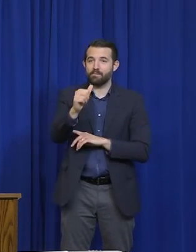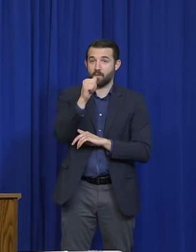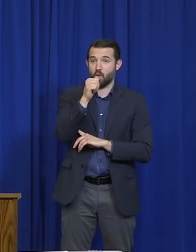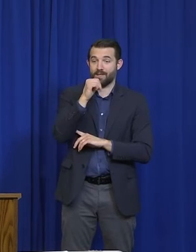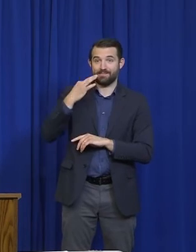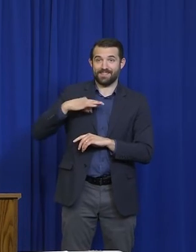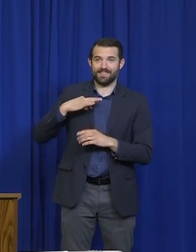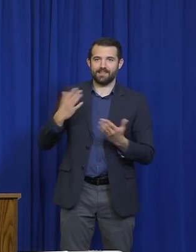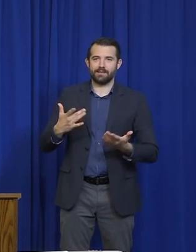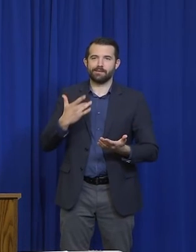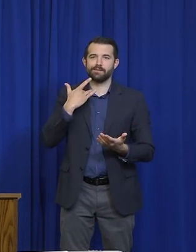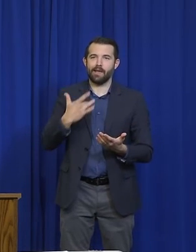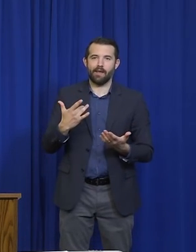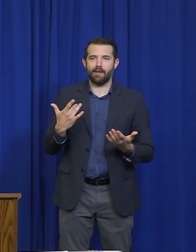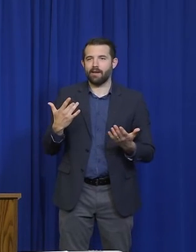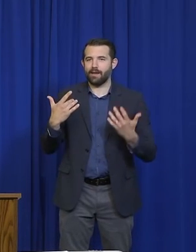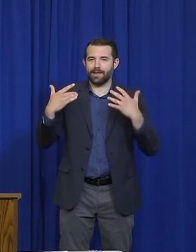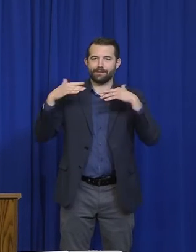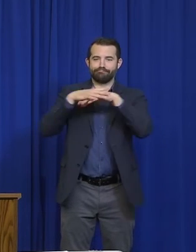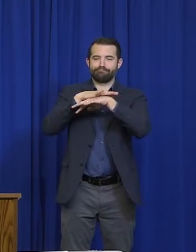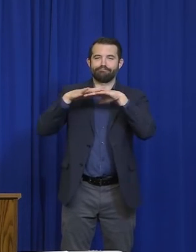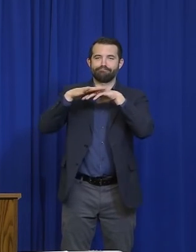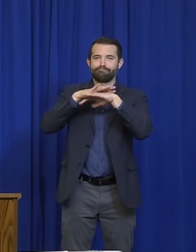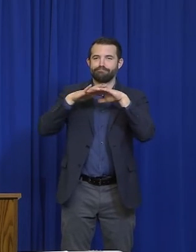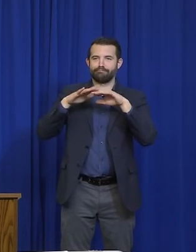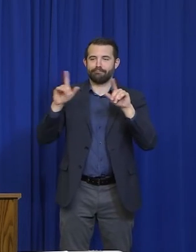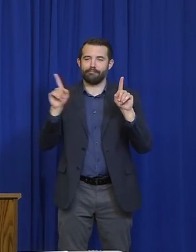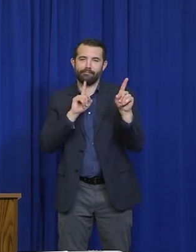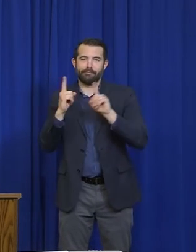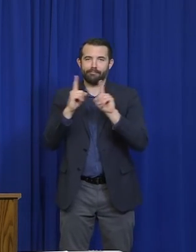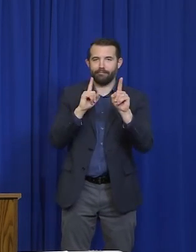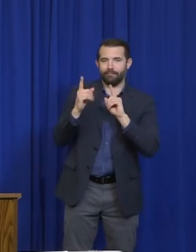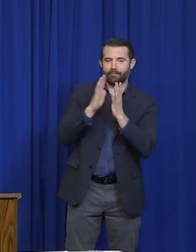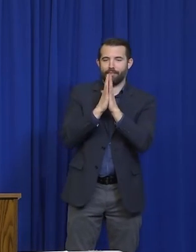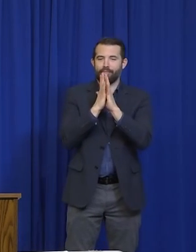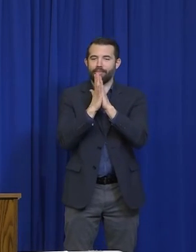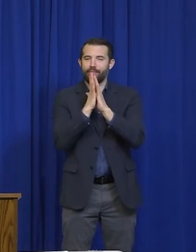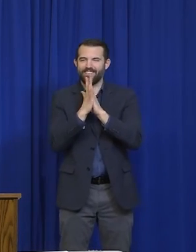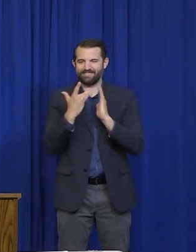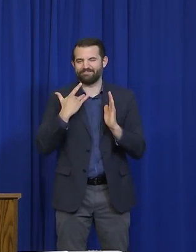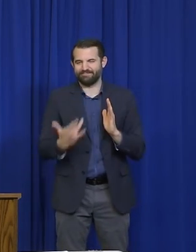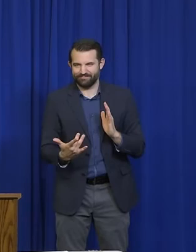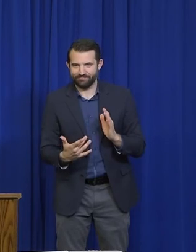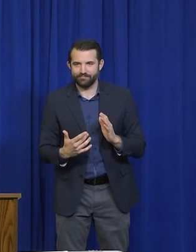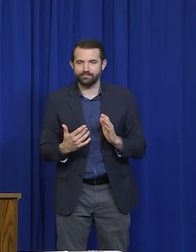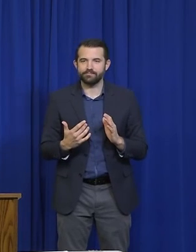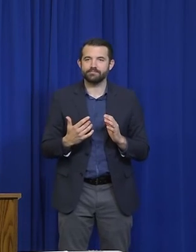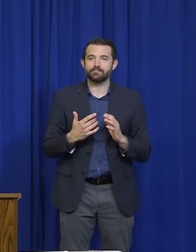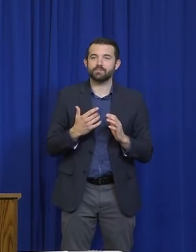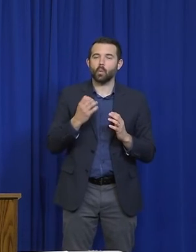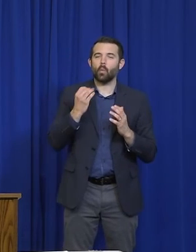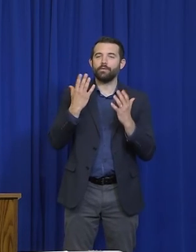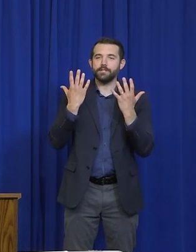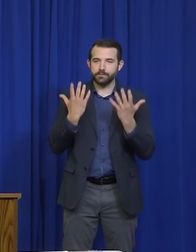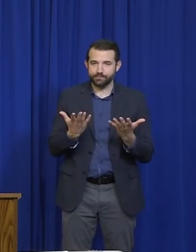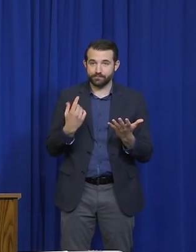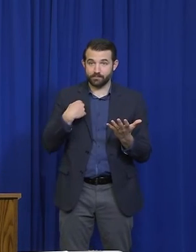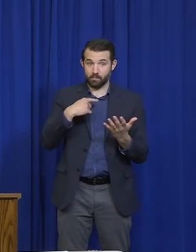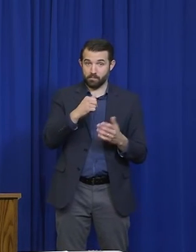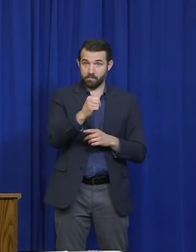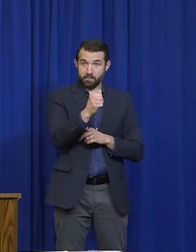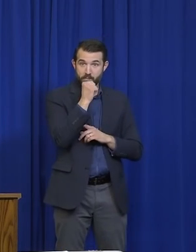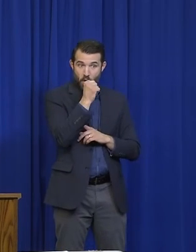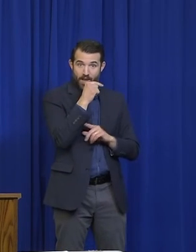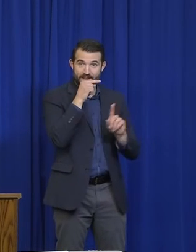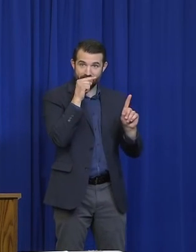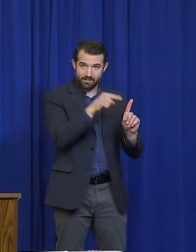a different way than restaurants do. Yes, restaurants, many of them have bars, and we're talking about bars that don't have restaurants in Stage 3. And